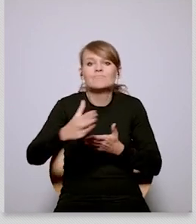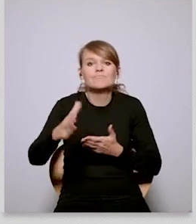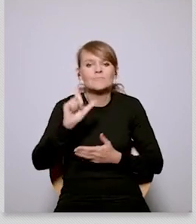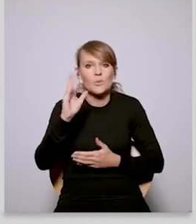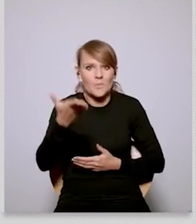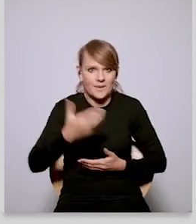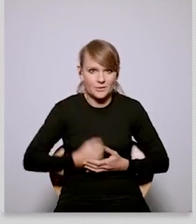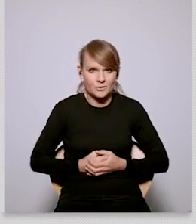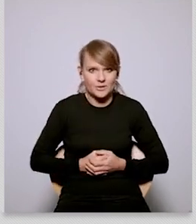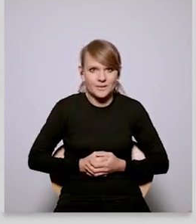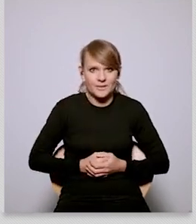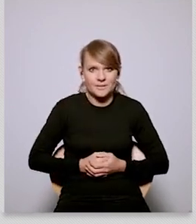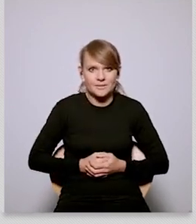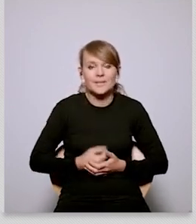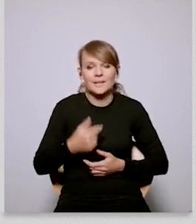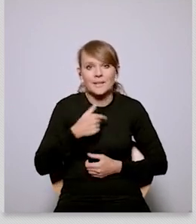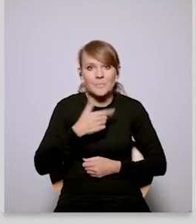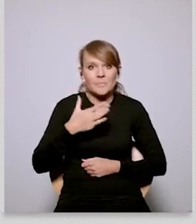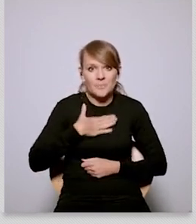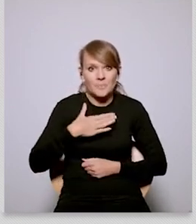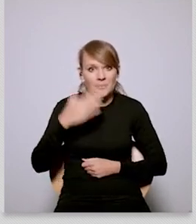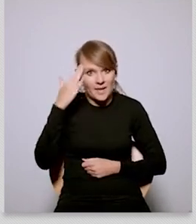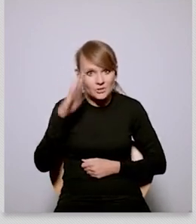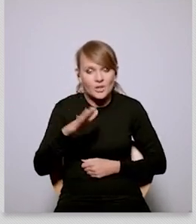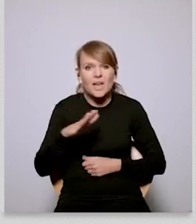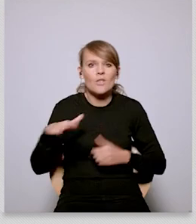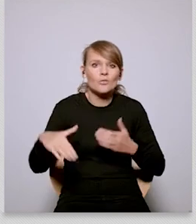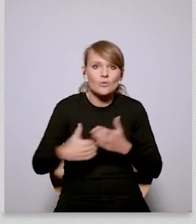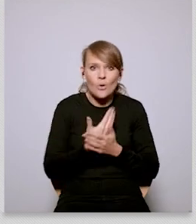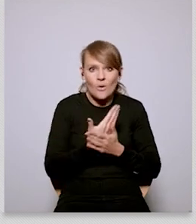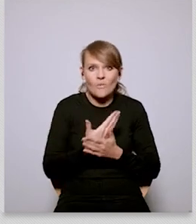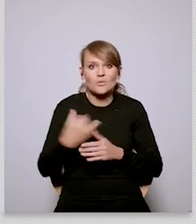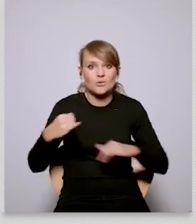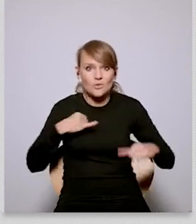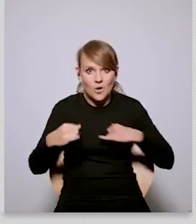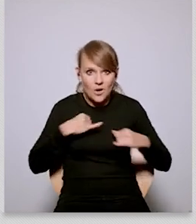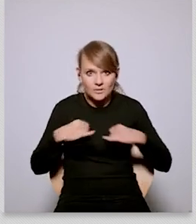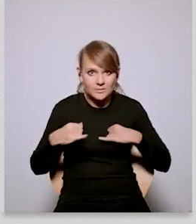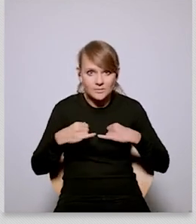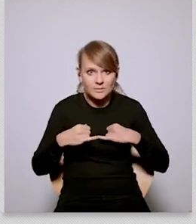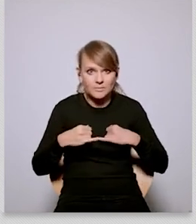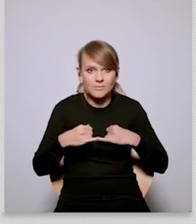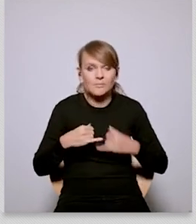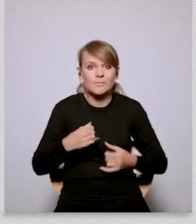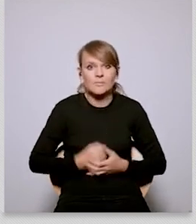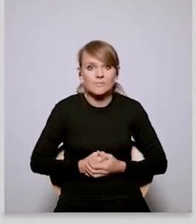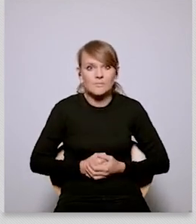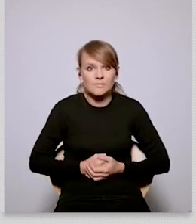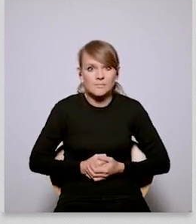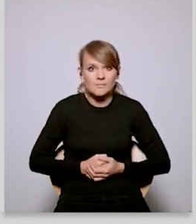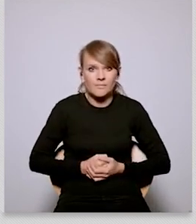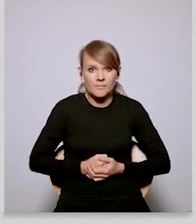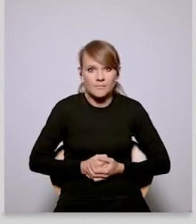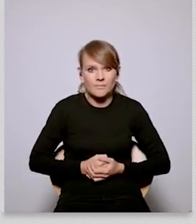hoping that with the new government and actually a very promising name for the minister for european union or european affairs we